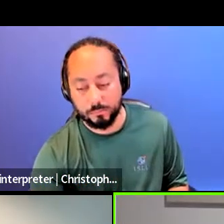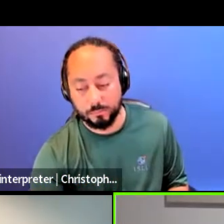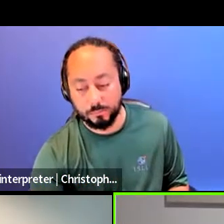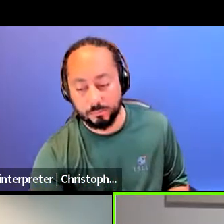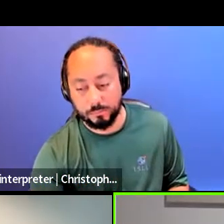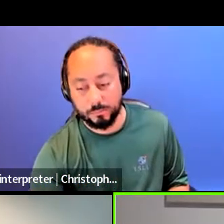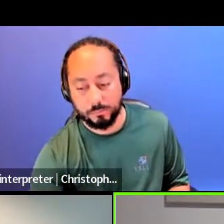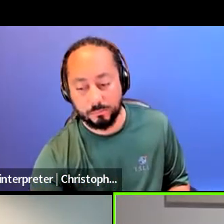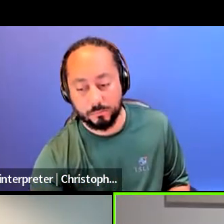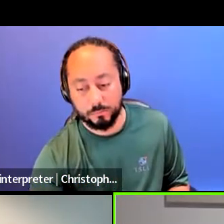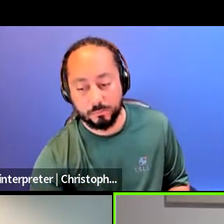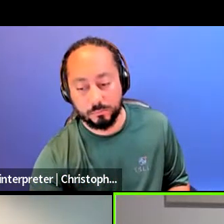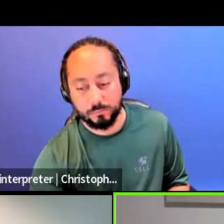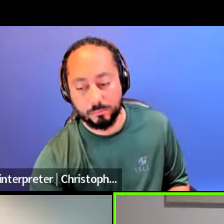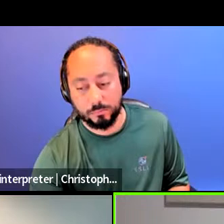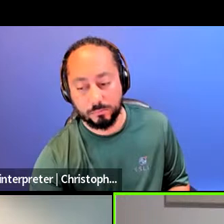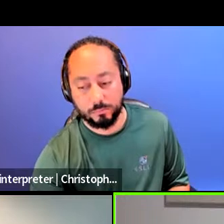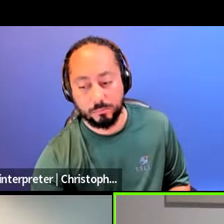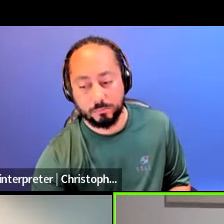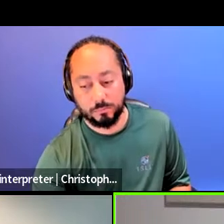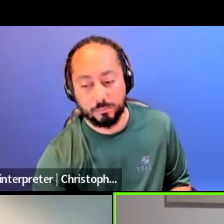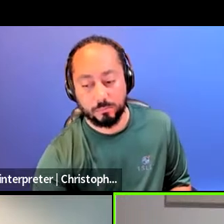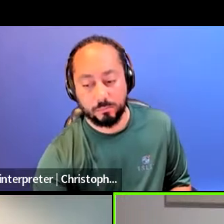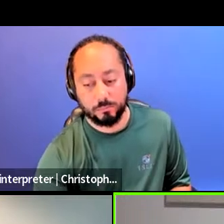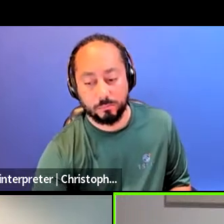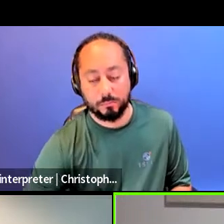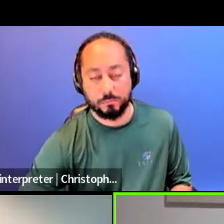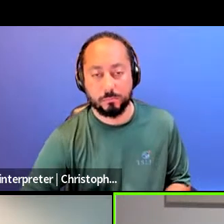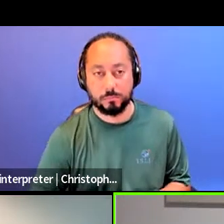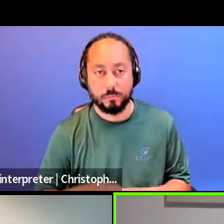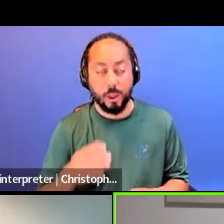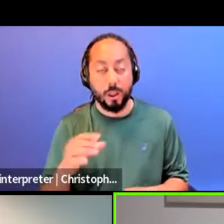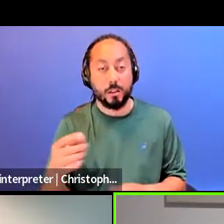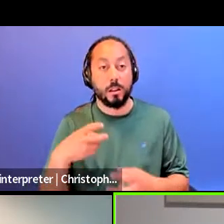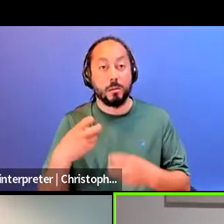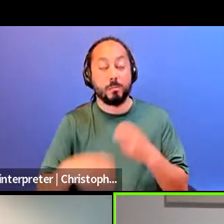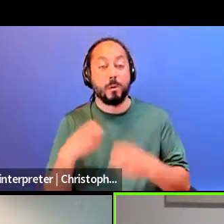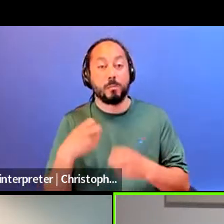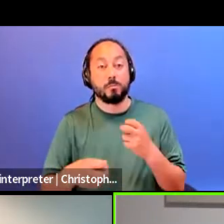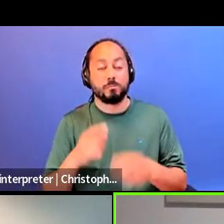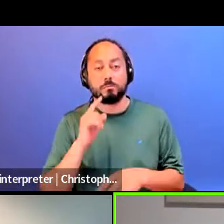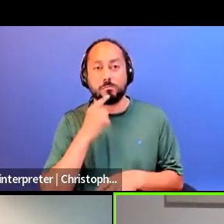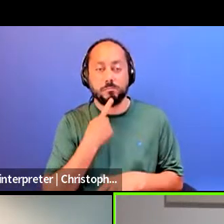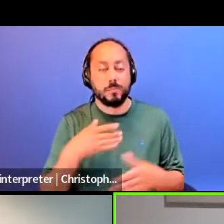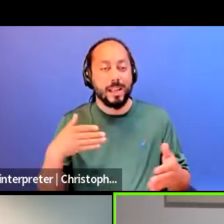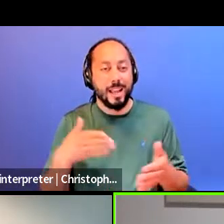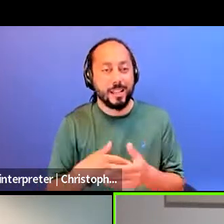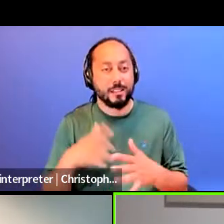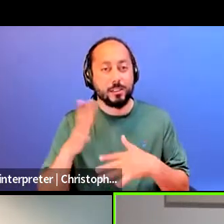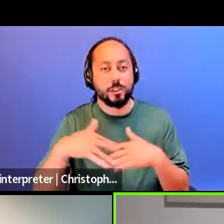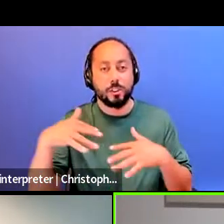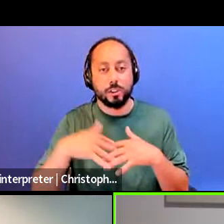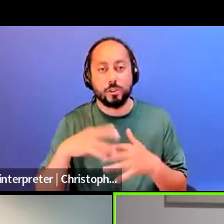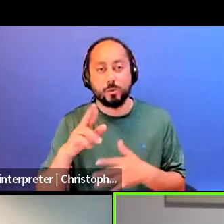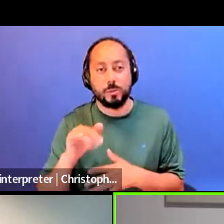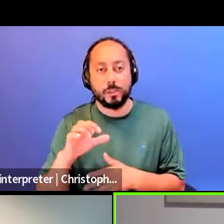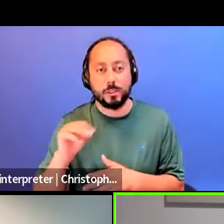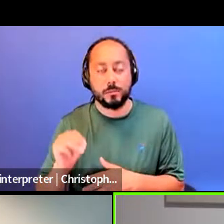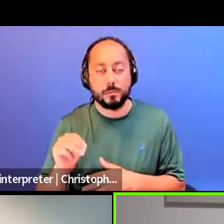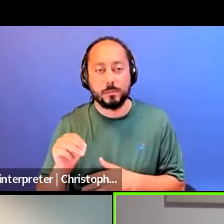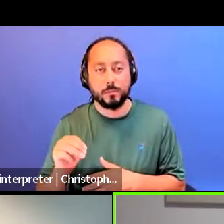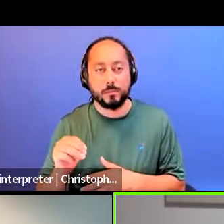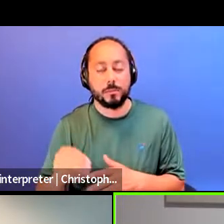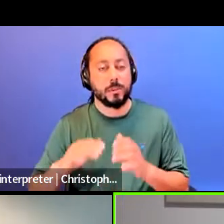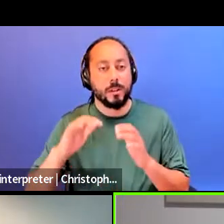such a, a deep rooted problem of anti-indigenous racism that it's like, how do you